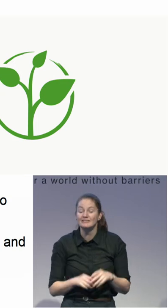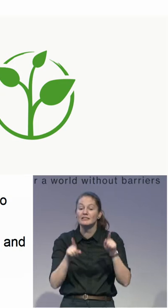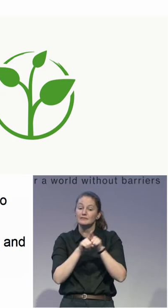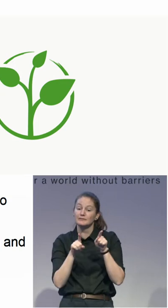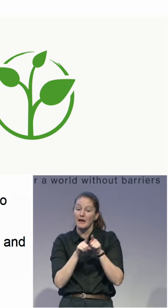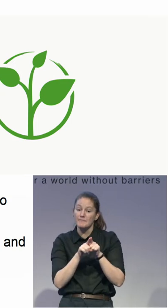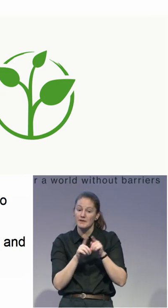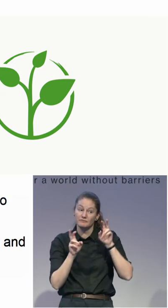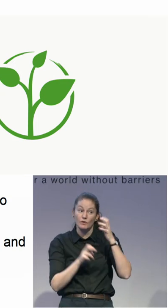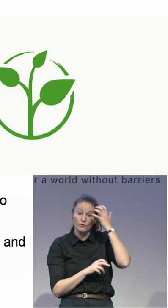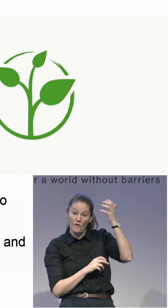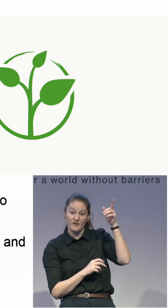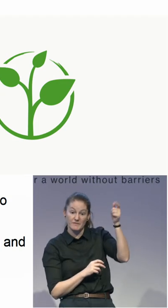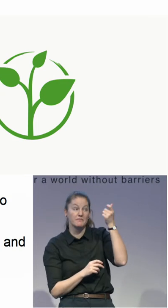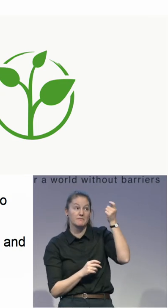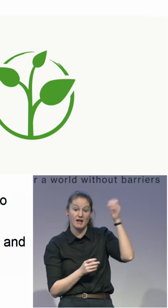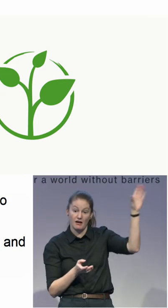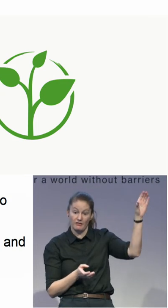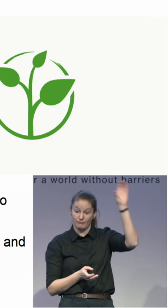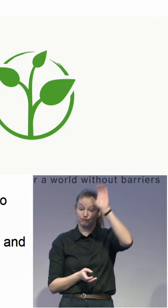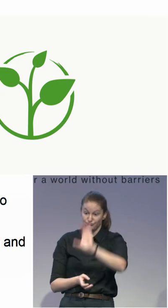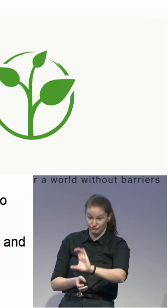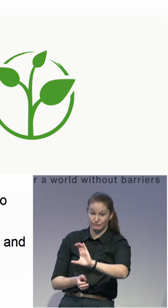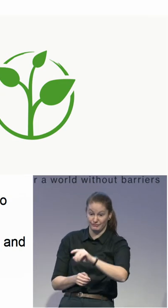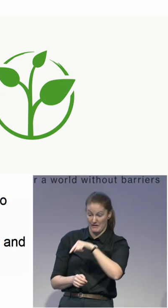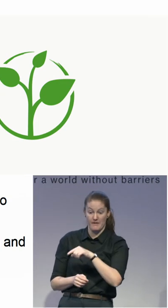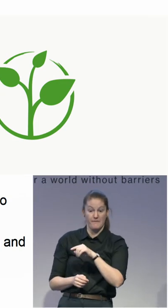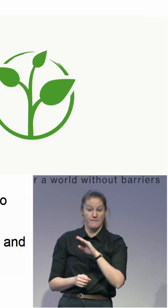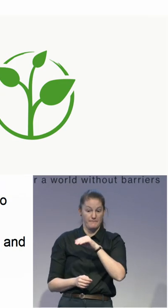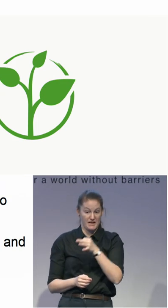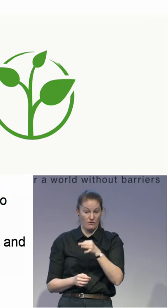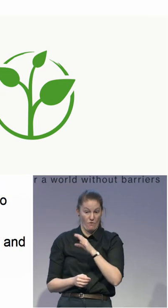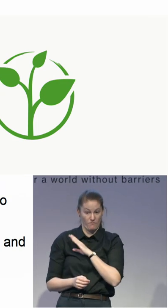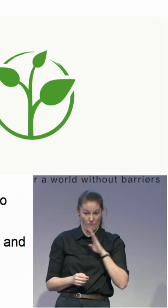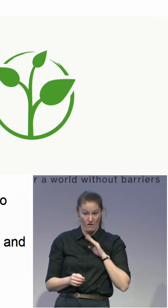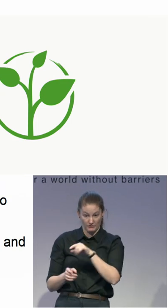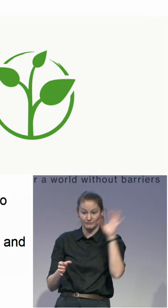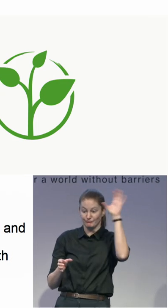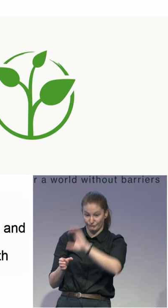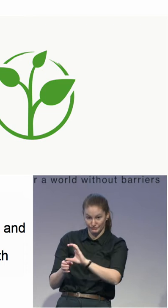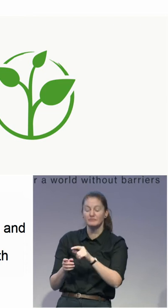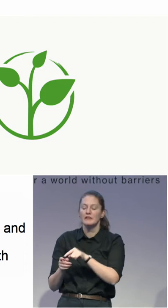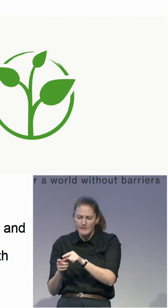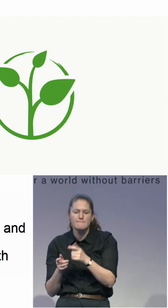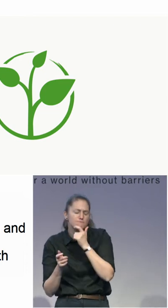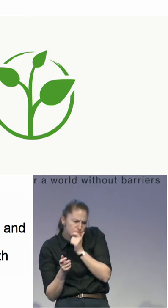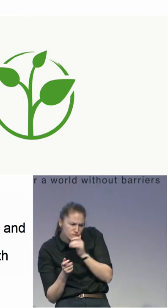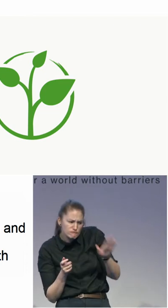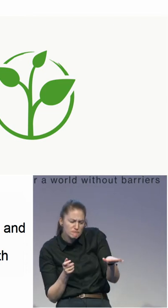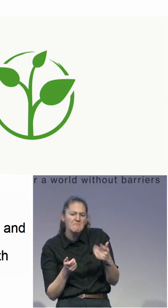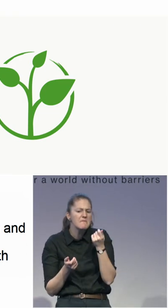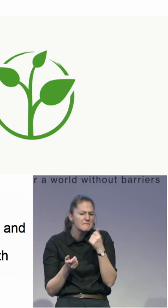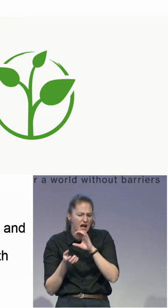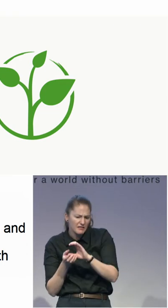in center makes the decisions on where the money should go. And the person can also, for instance, pick